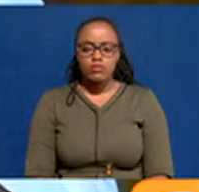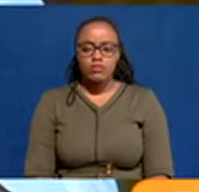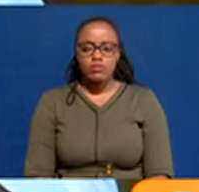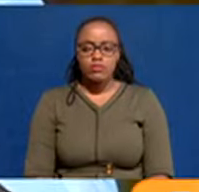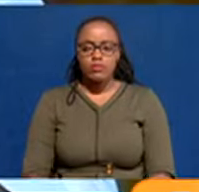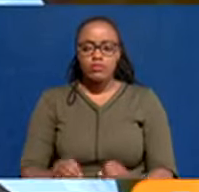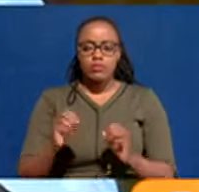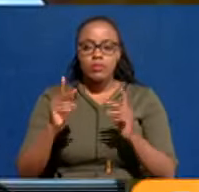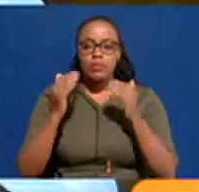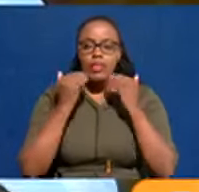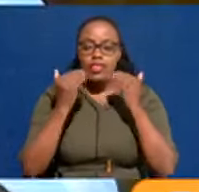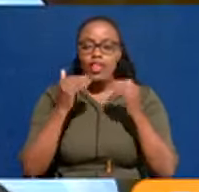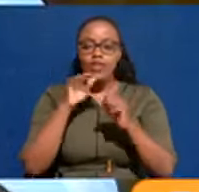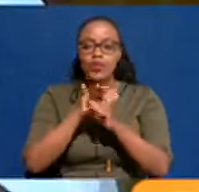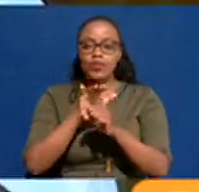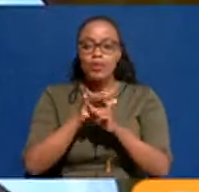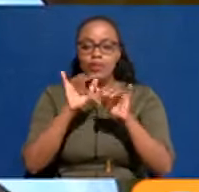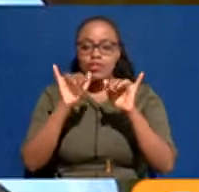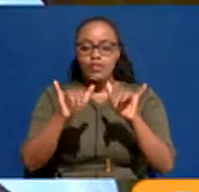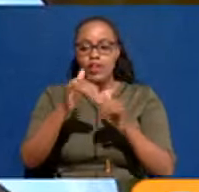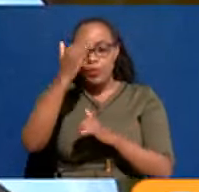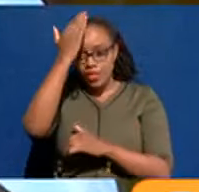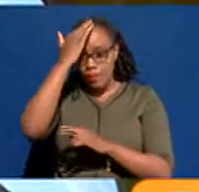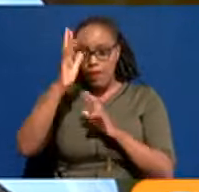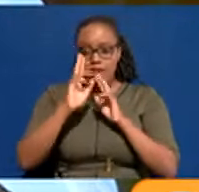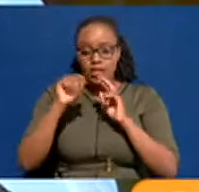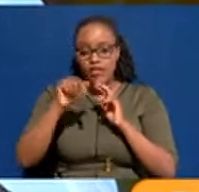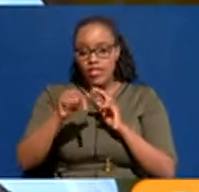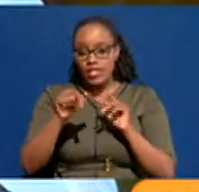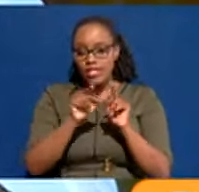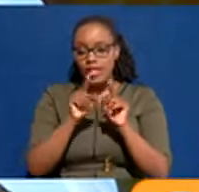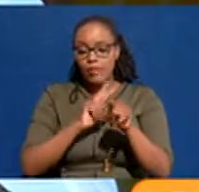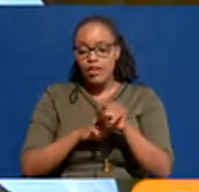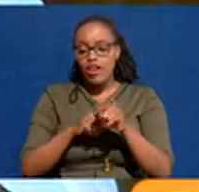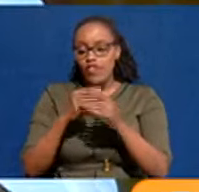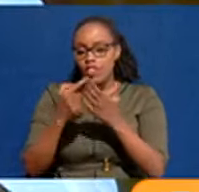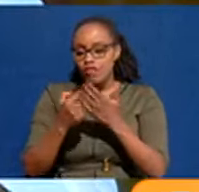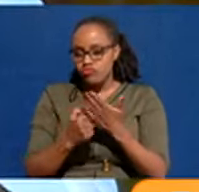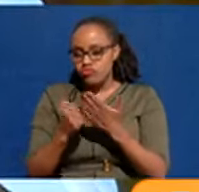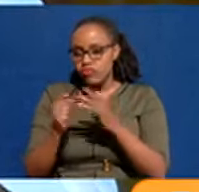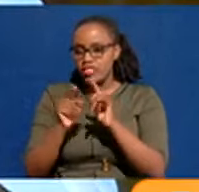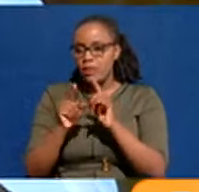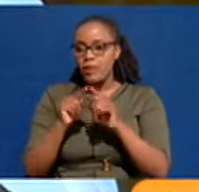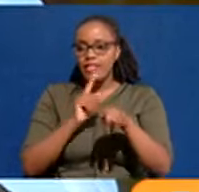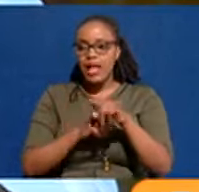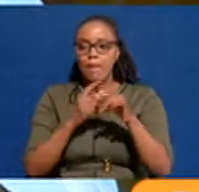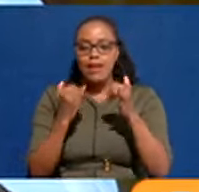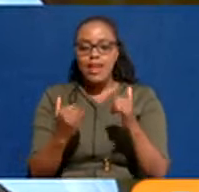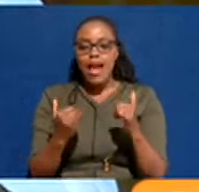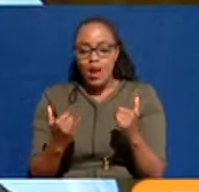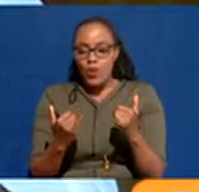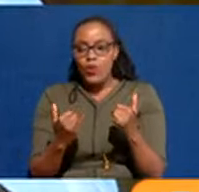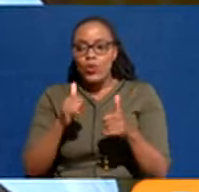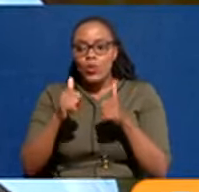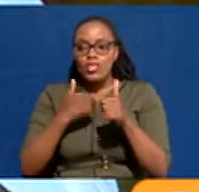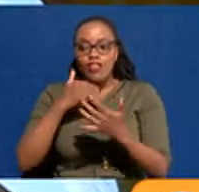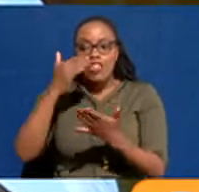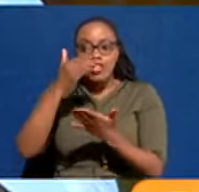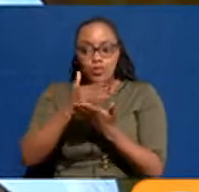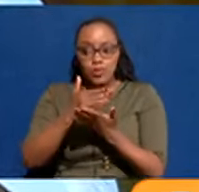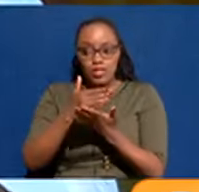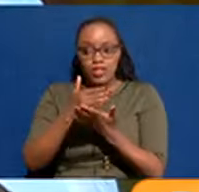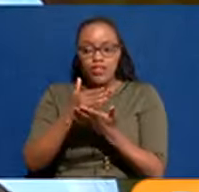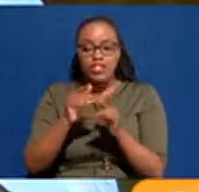All right, thank you so much for staying with the Monday Report. We're just in time for the town hall session. Come at the moment, come at the hour. This is the moment of truth.